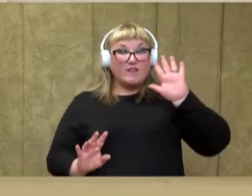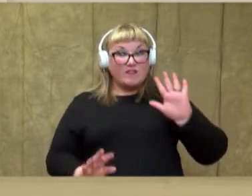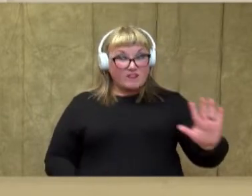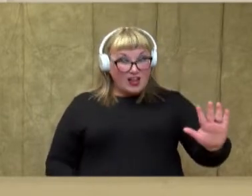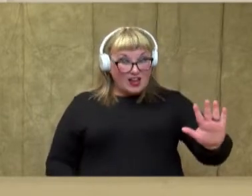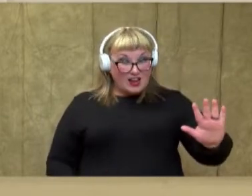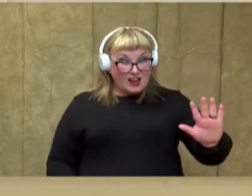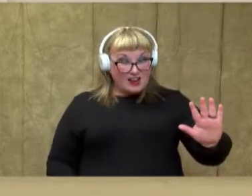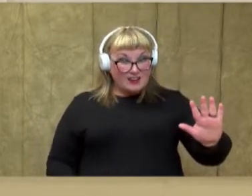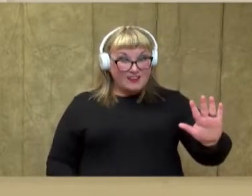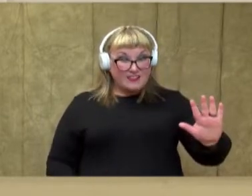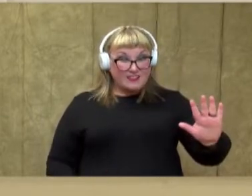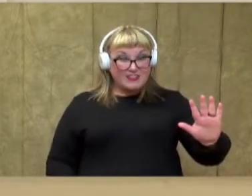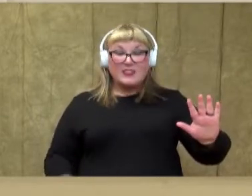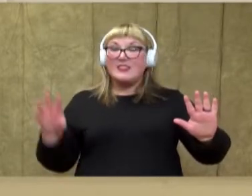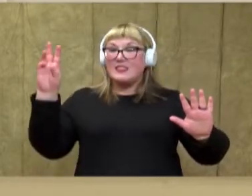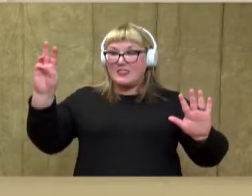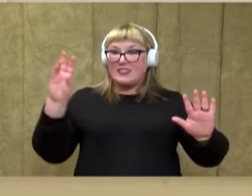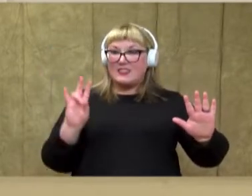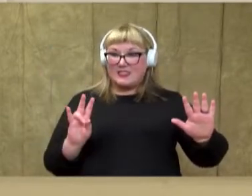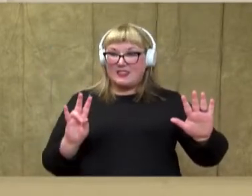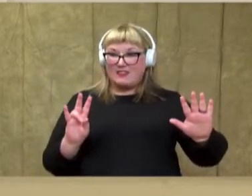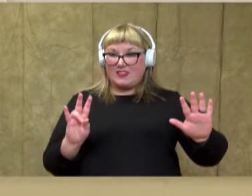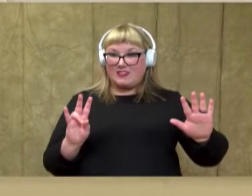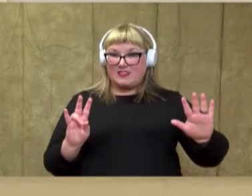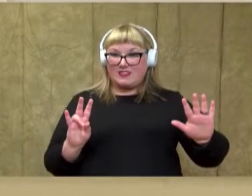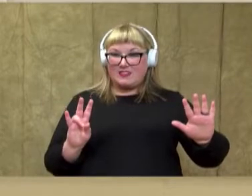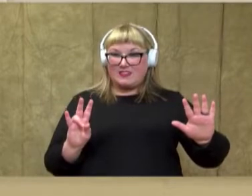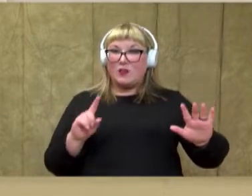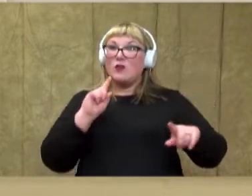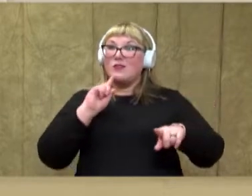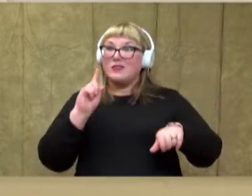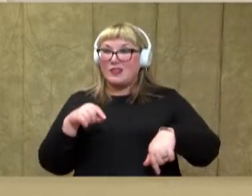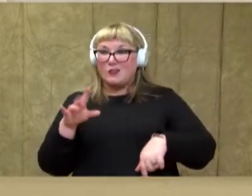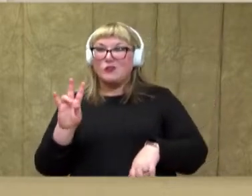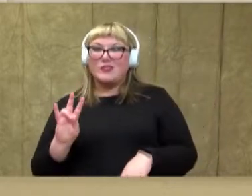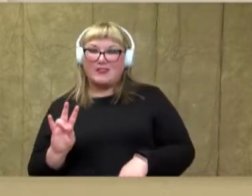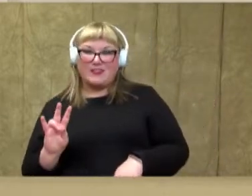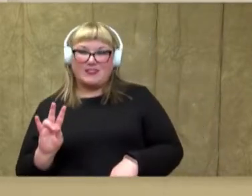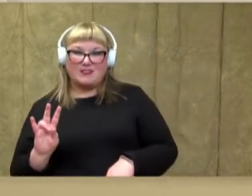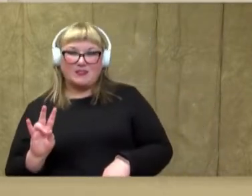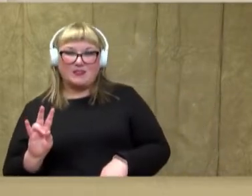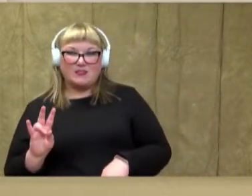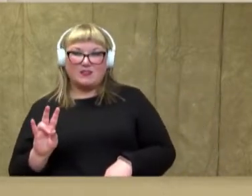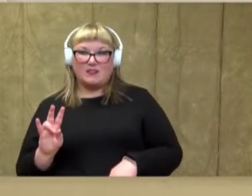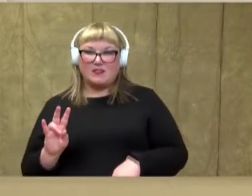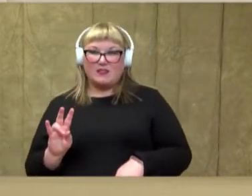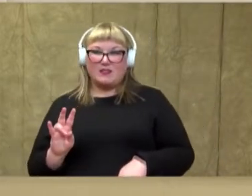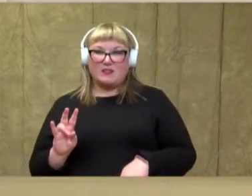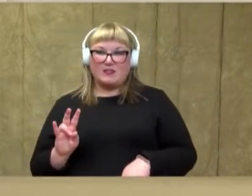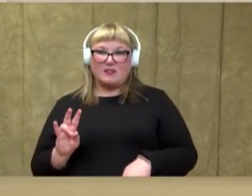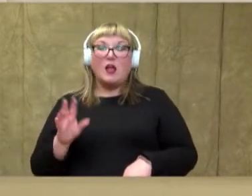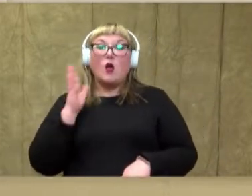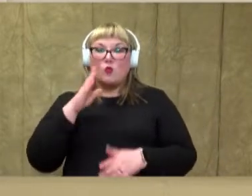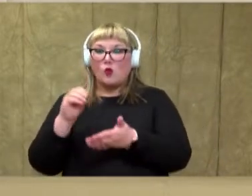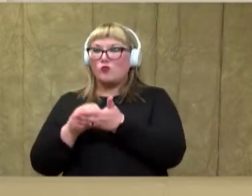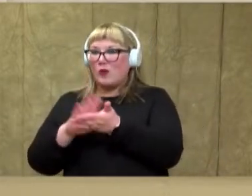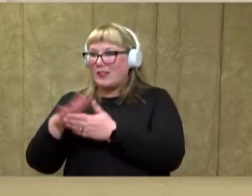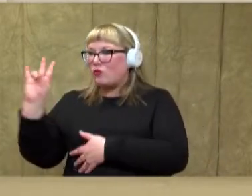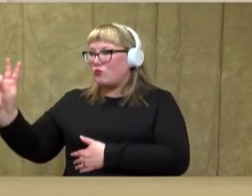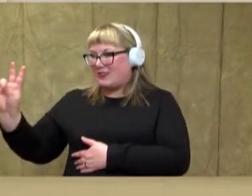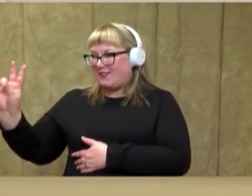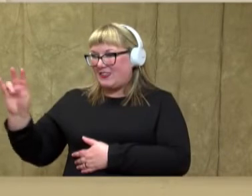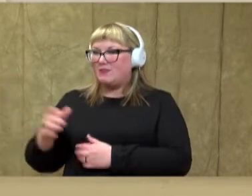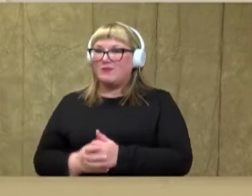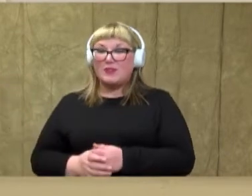2 dots from 5, my answer is 7. So I'm going to put 7 in the